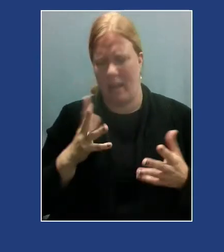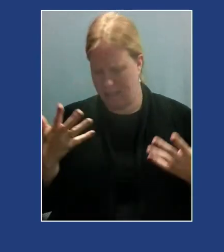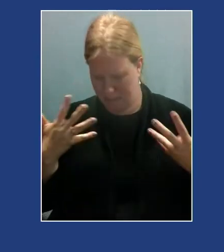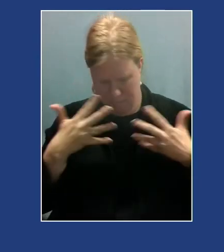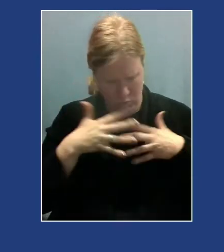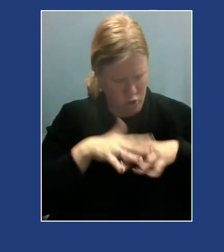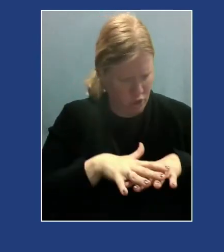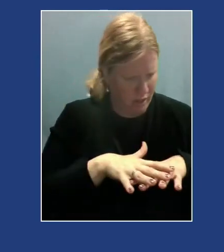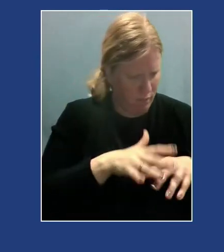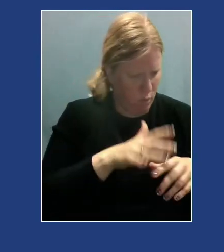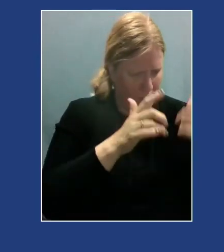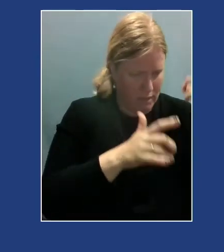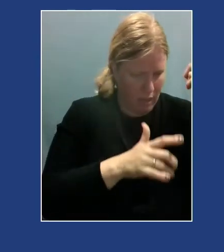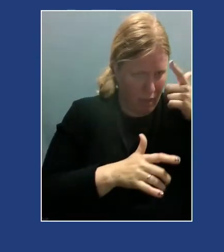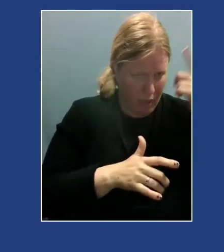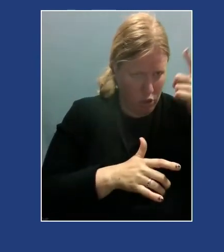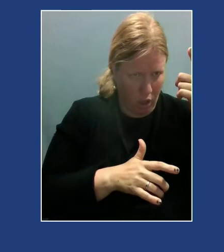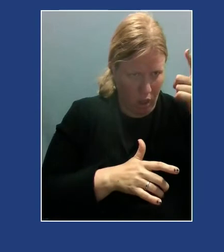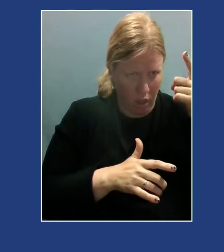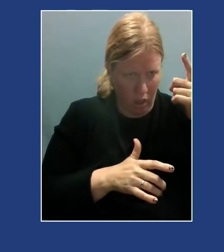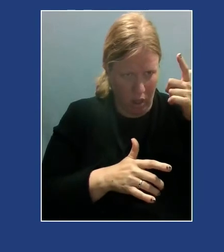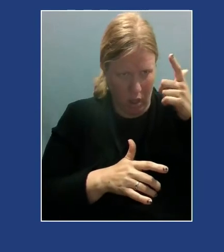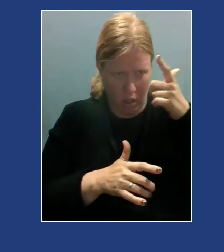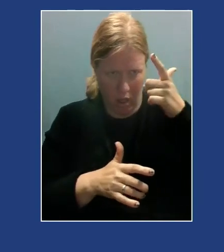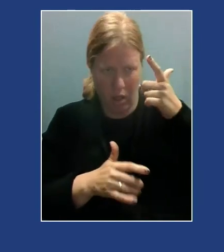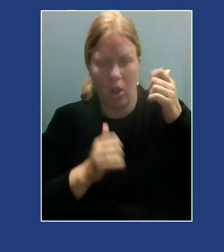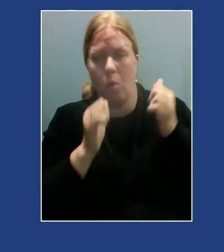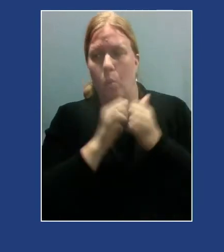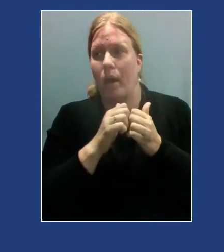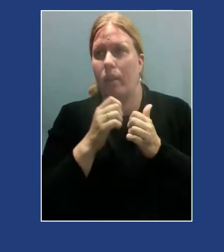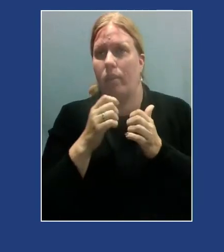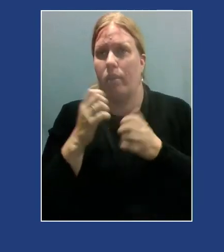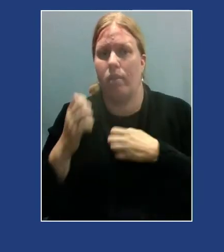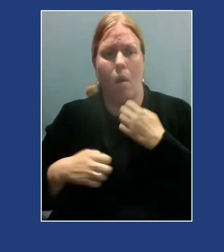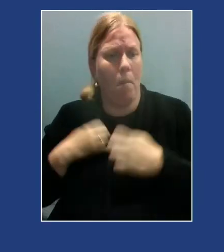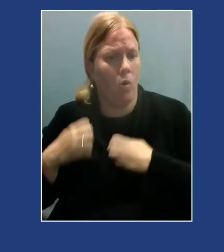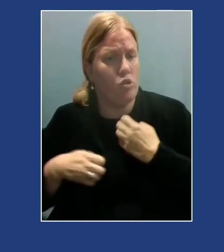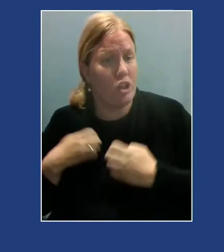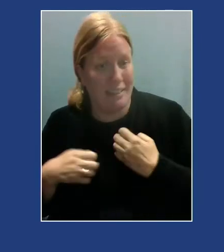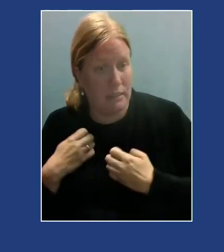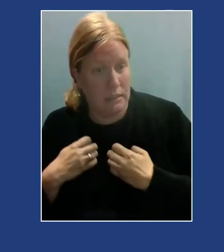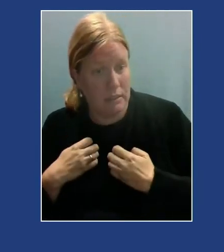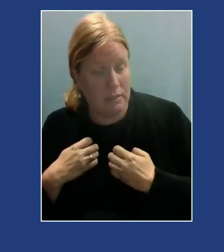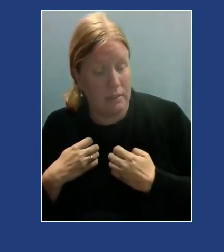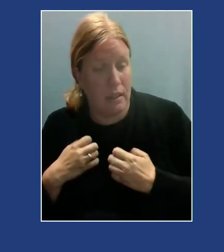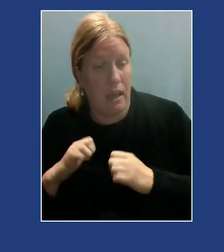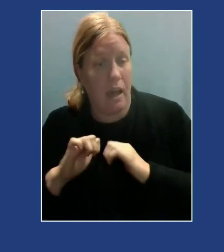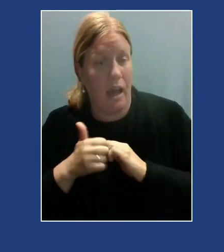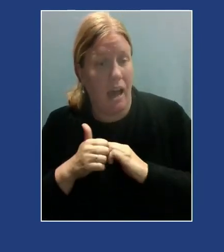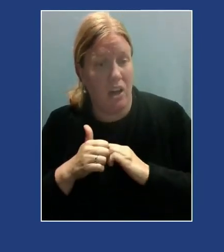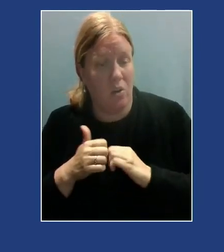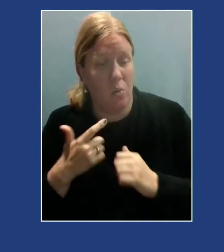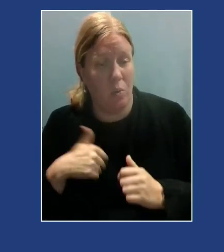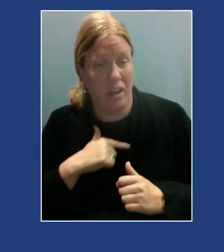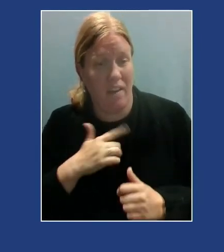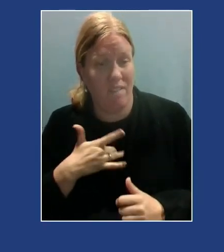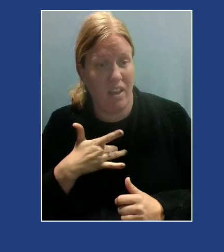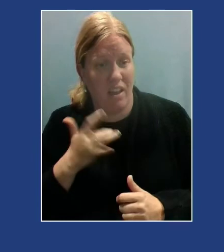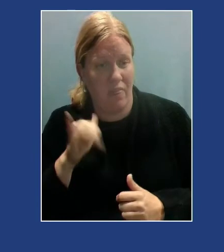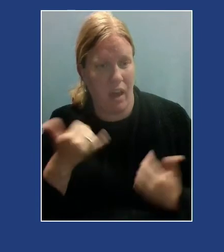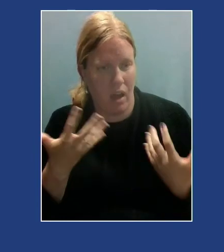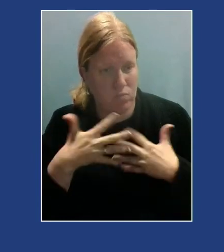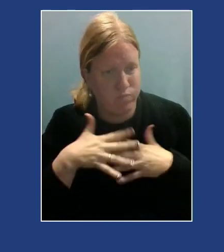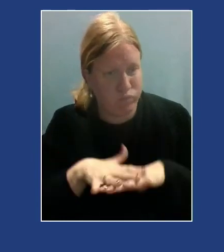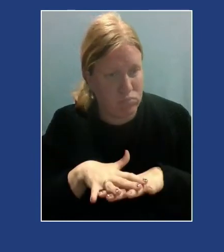logical and our emotion mind, right? How does our emotion inform us? What do we feel? We also say that